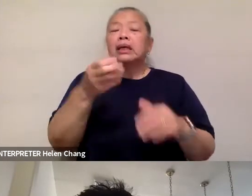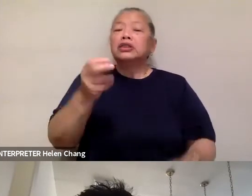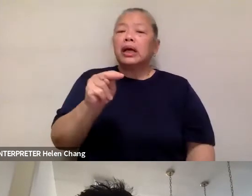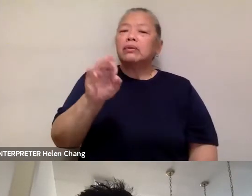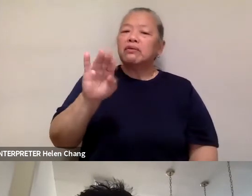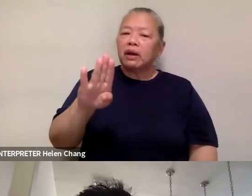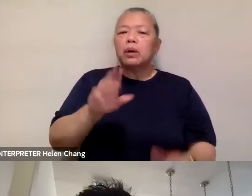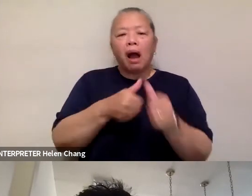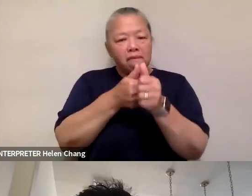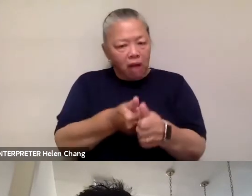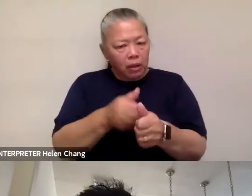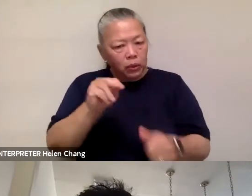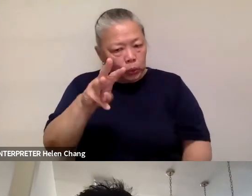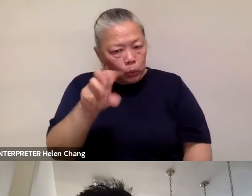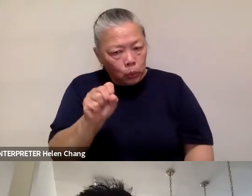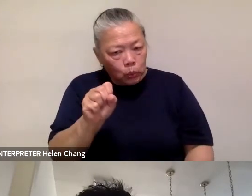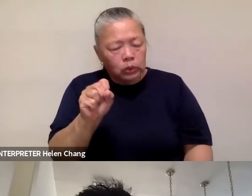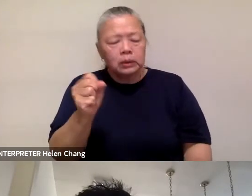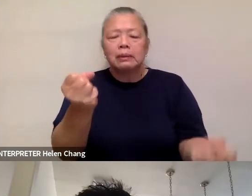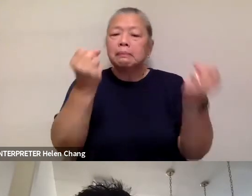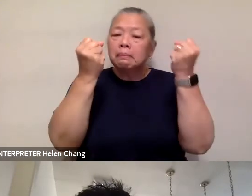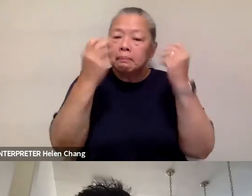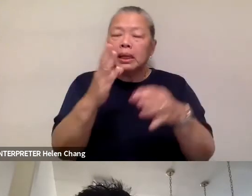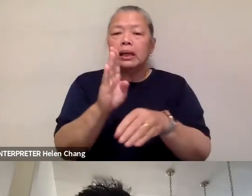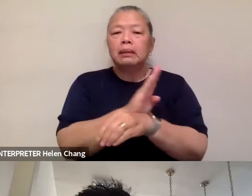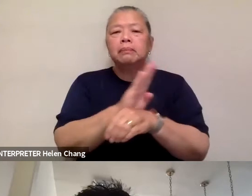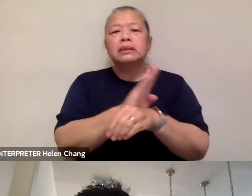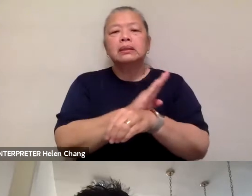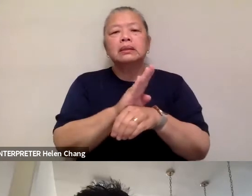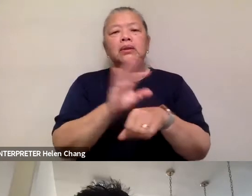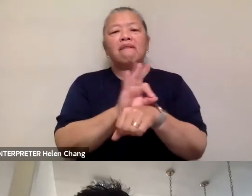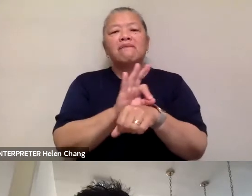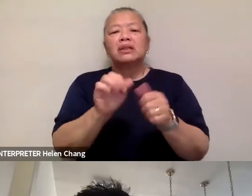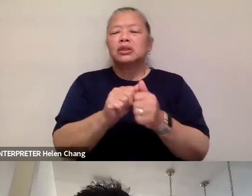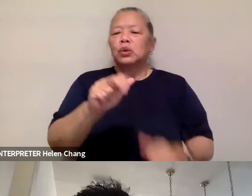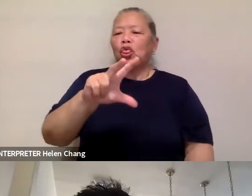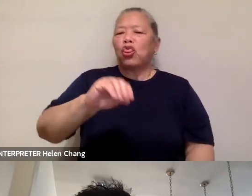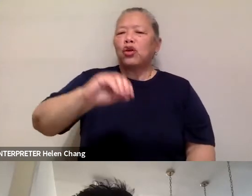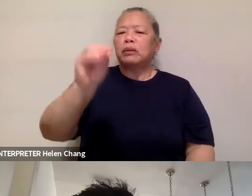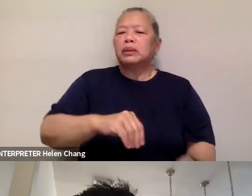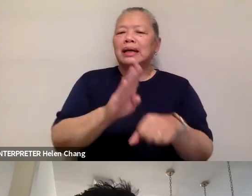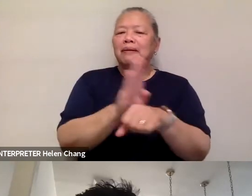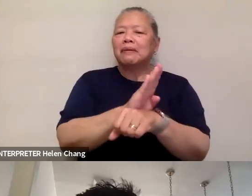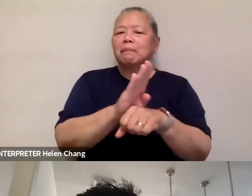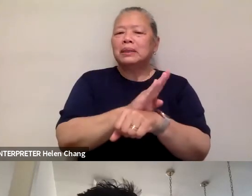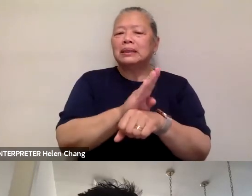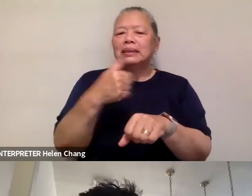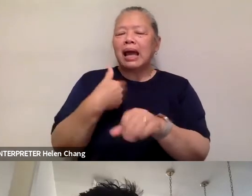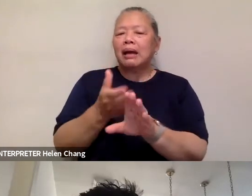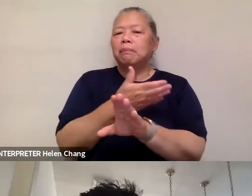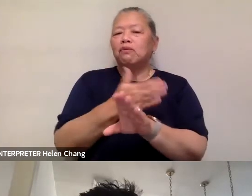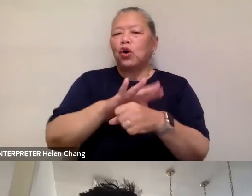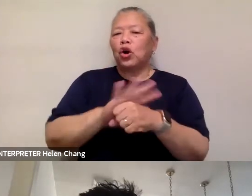February, and so many businesses were operating at 30% of what they did pre-COVID, 40% pre